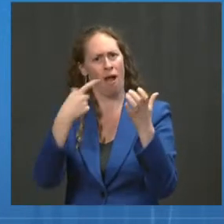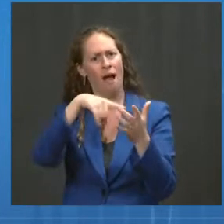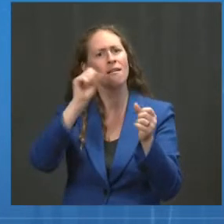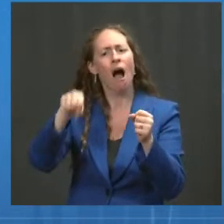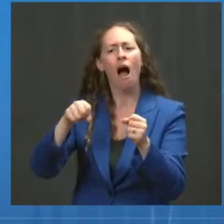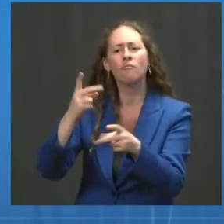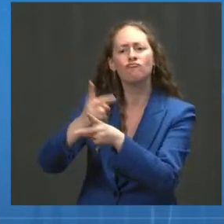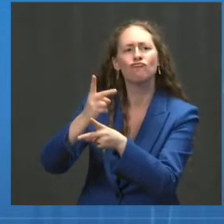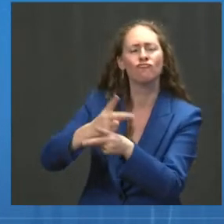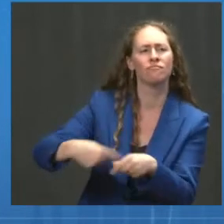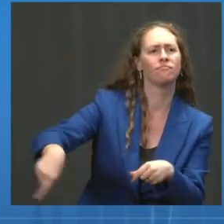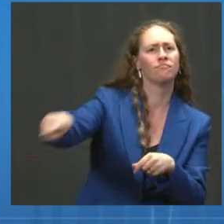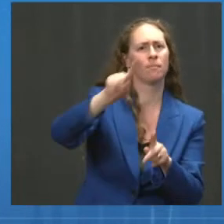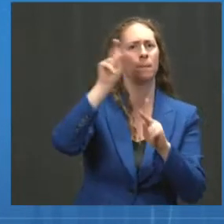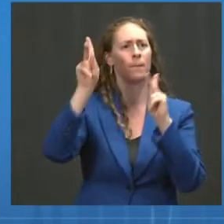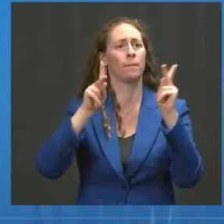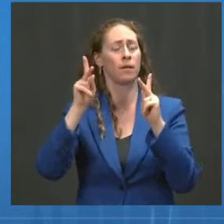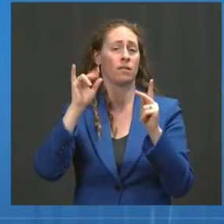Next question.